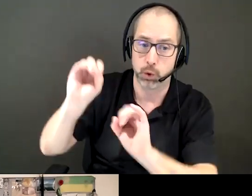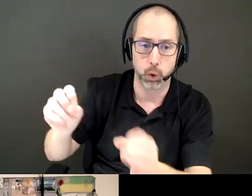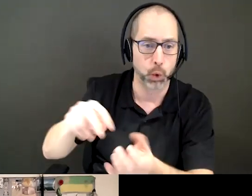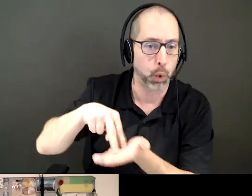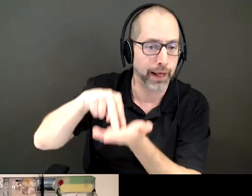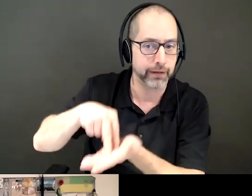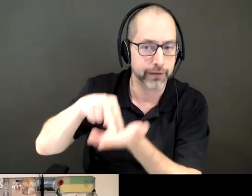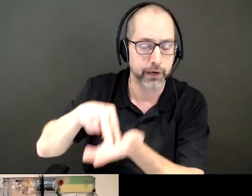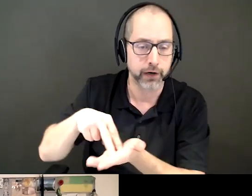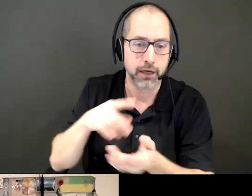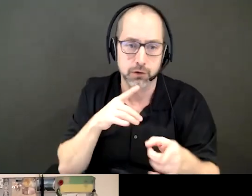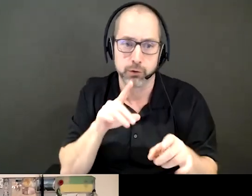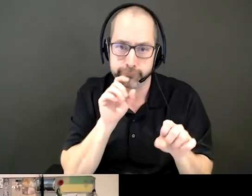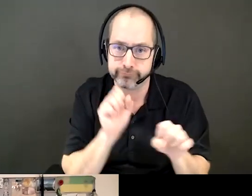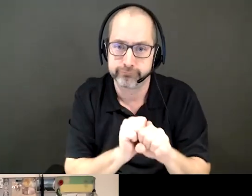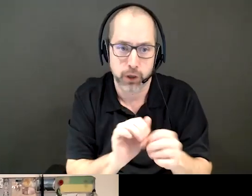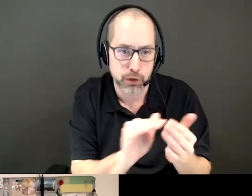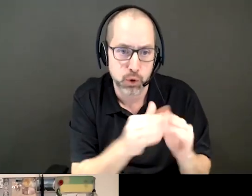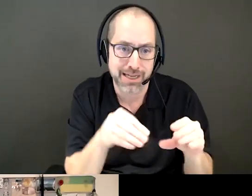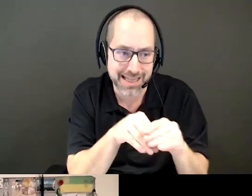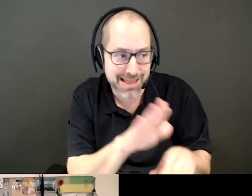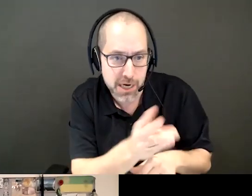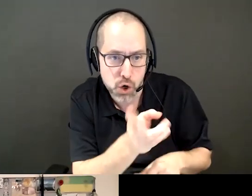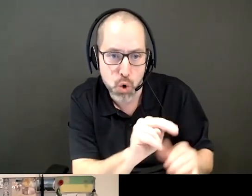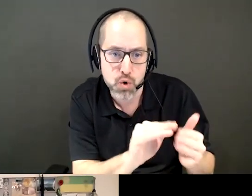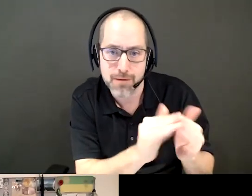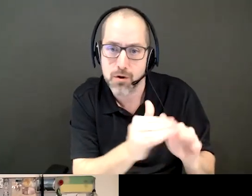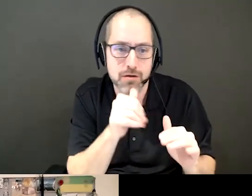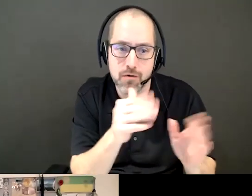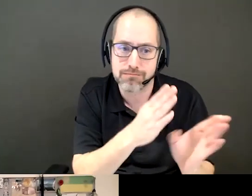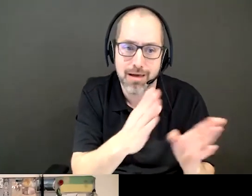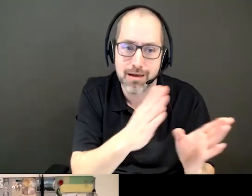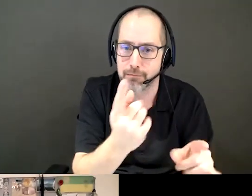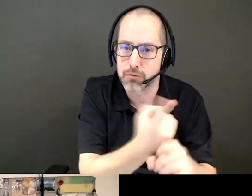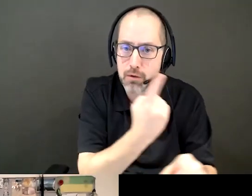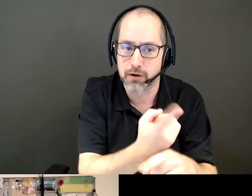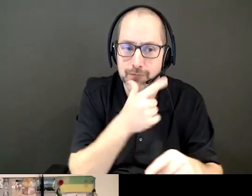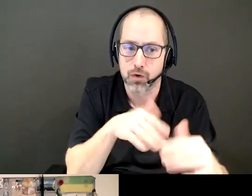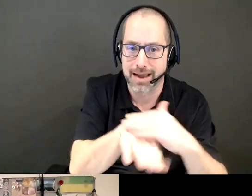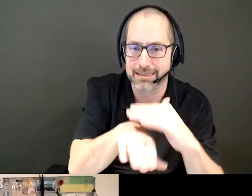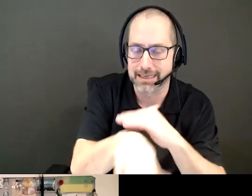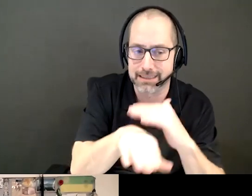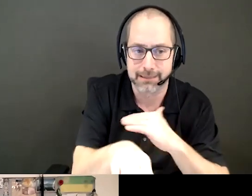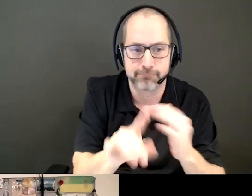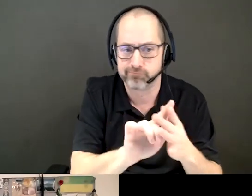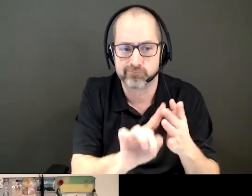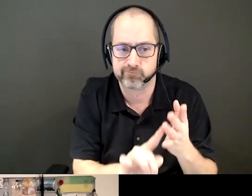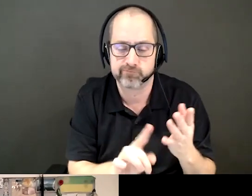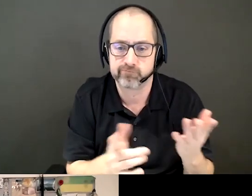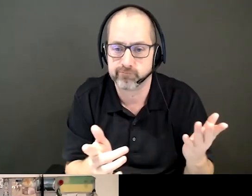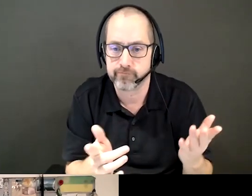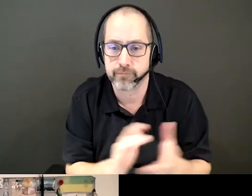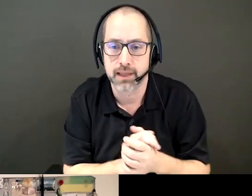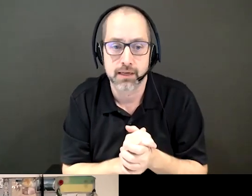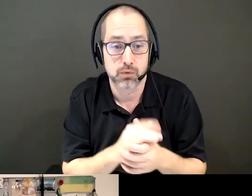their own community because planning wasn't done properly or the need wasn't there at the time, whatever the case may be, becomes problematic